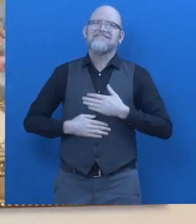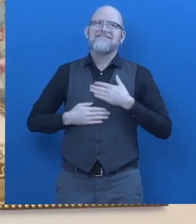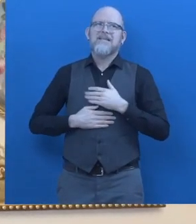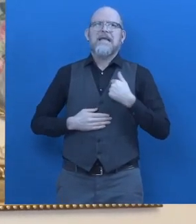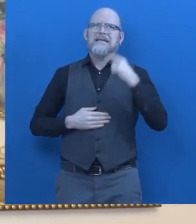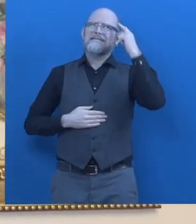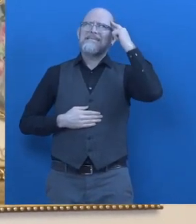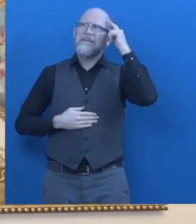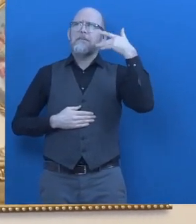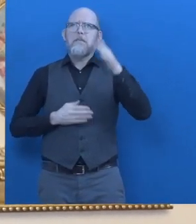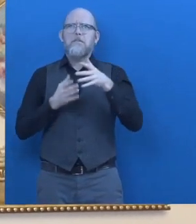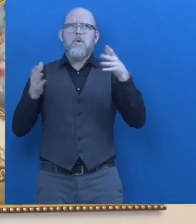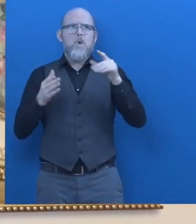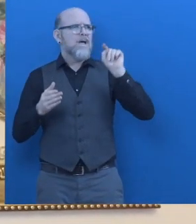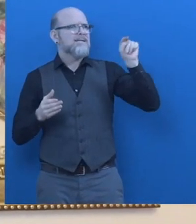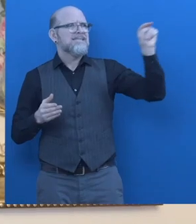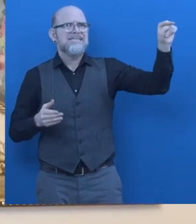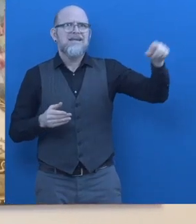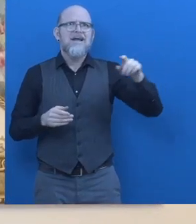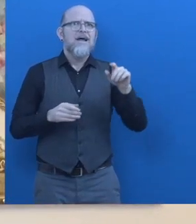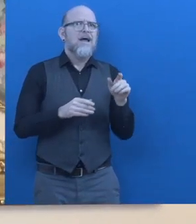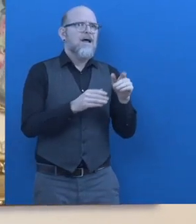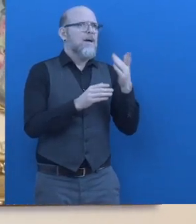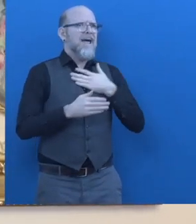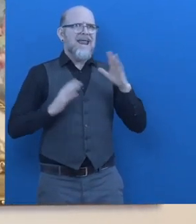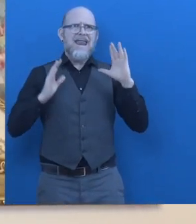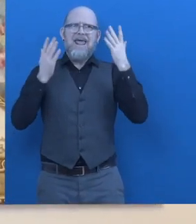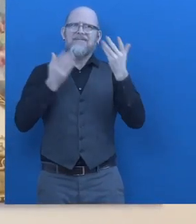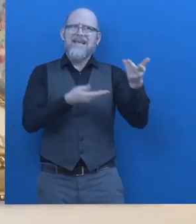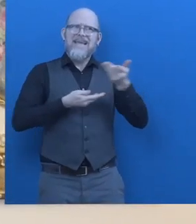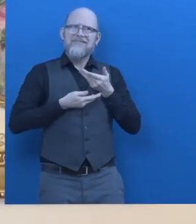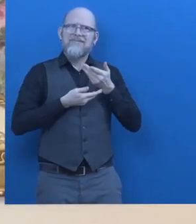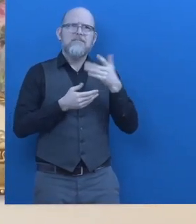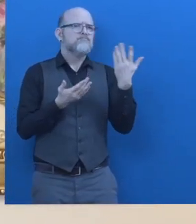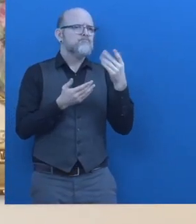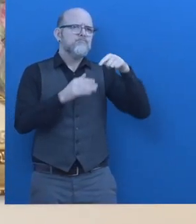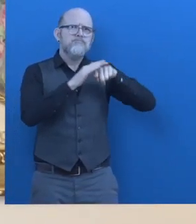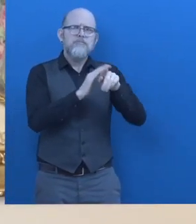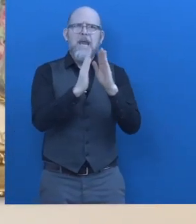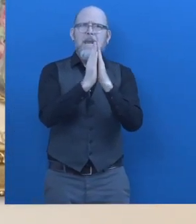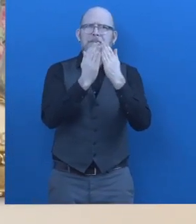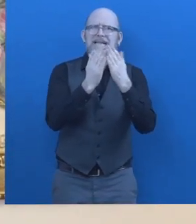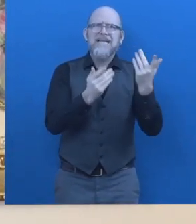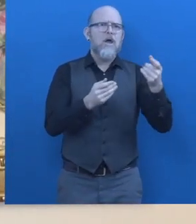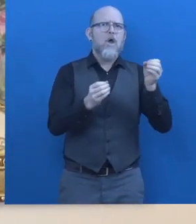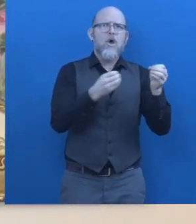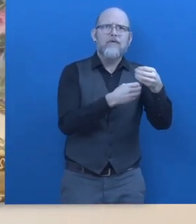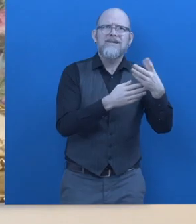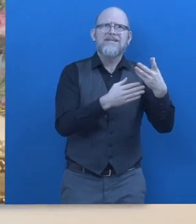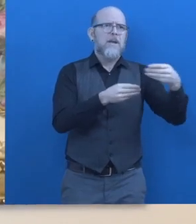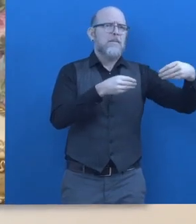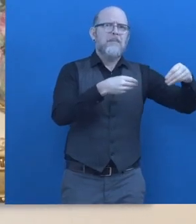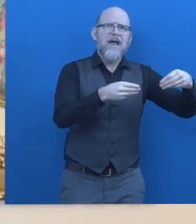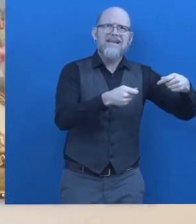be more common in places that we use in everyday like libraries offices and supermarkets